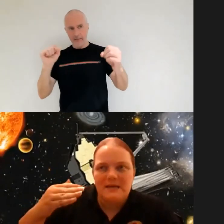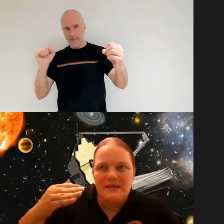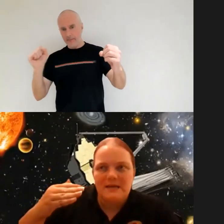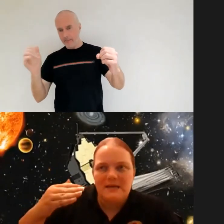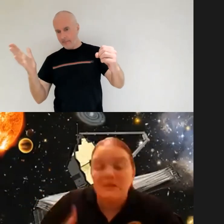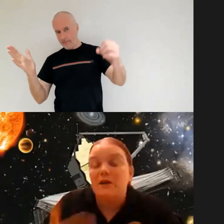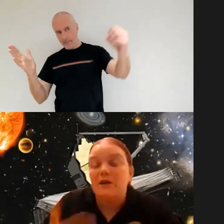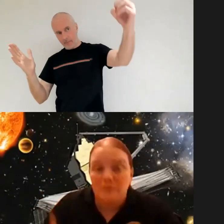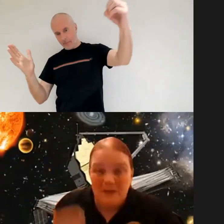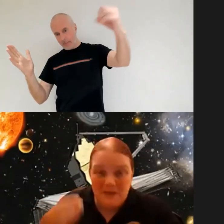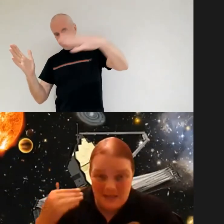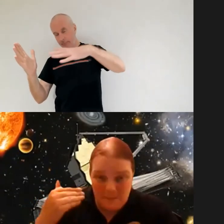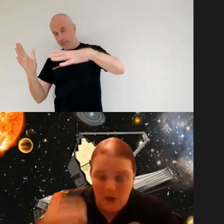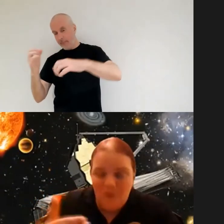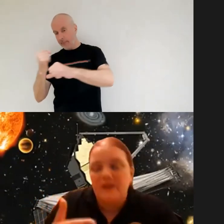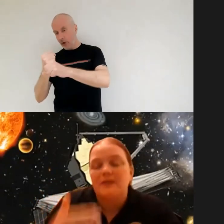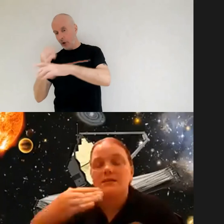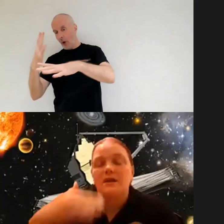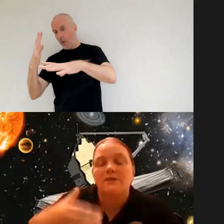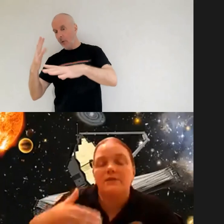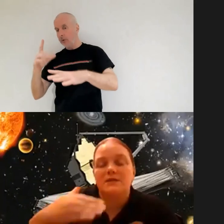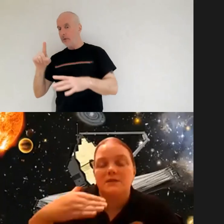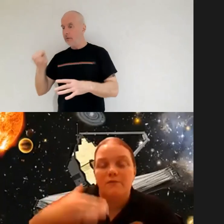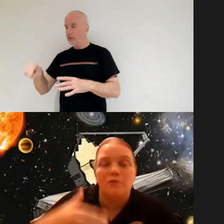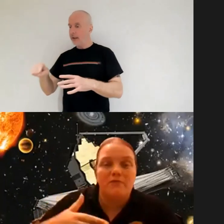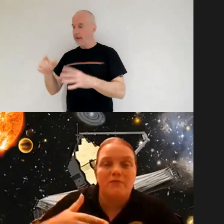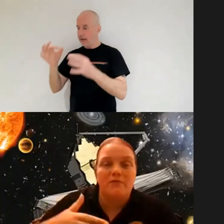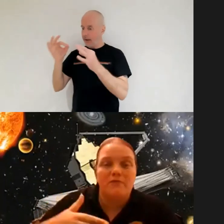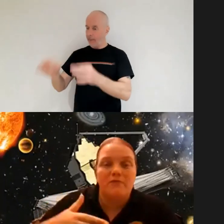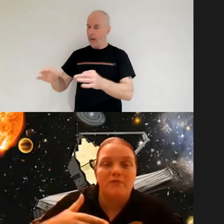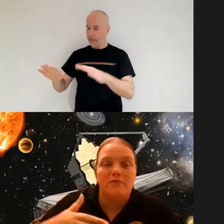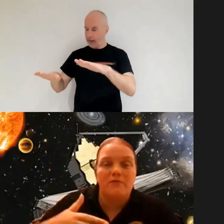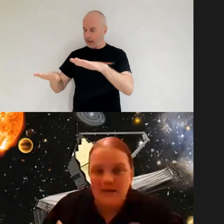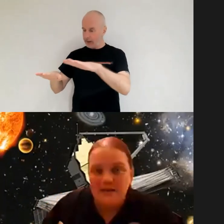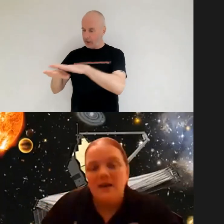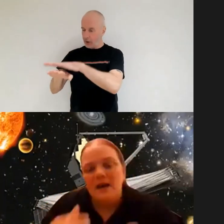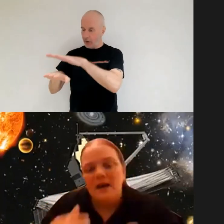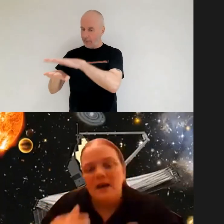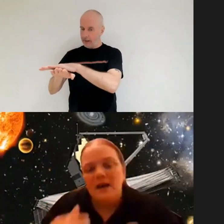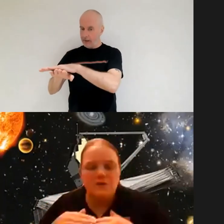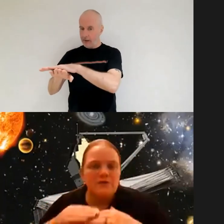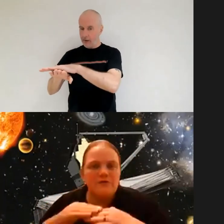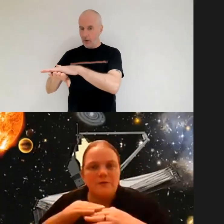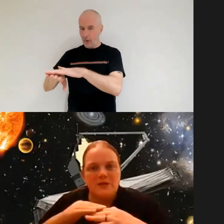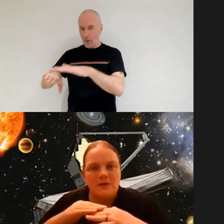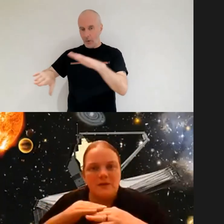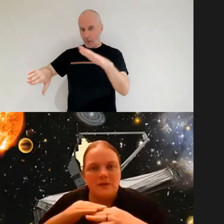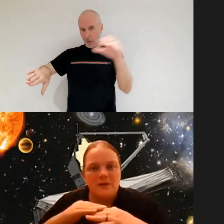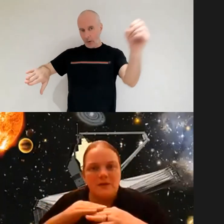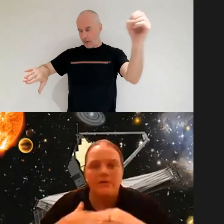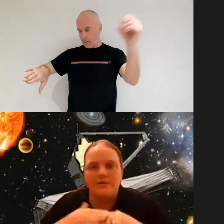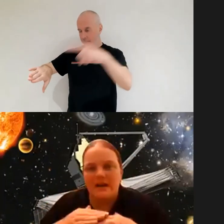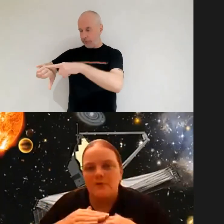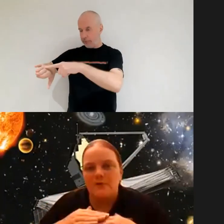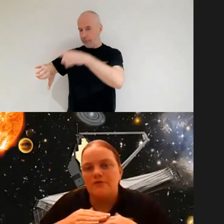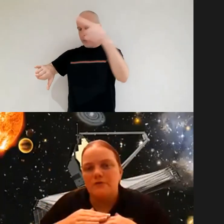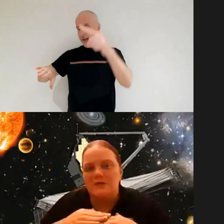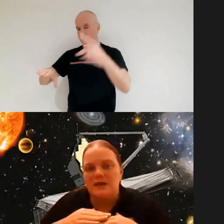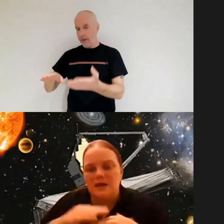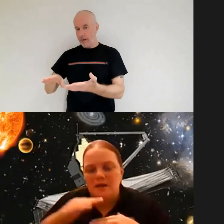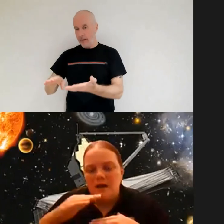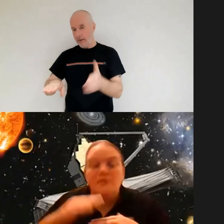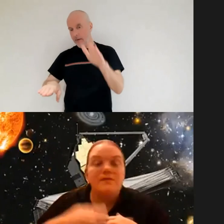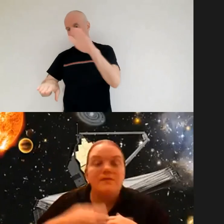that we're using the gold because it's the perfect surface for reflecting infrared light as soon as you introduce another covering onto that you're